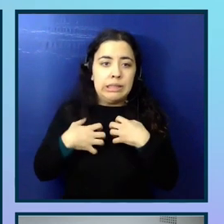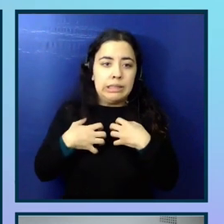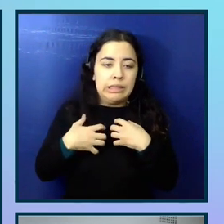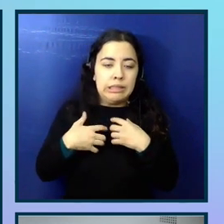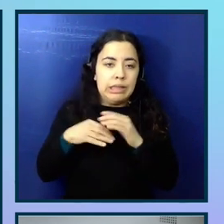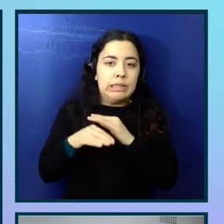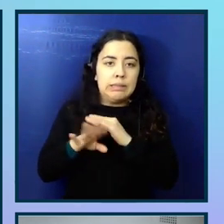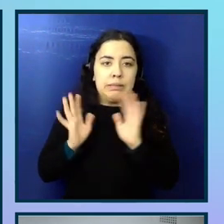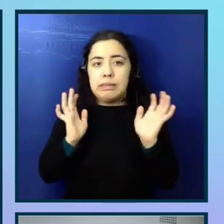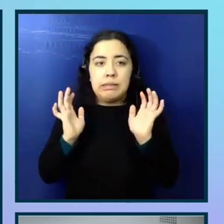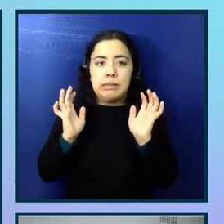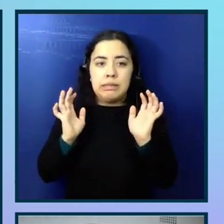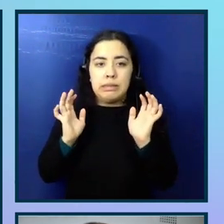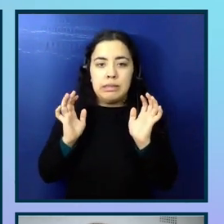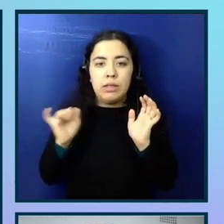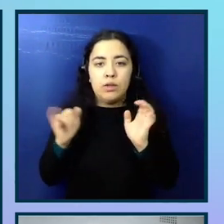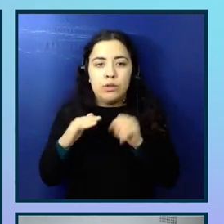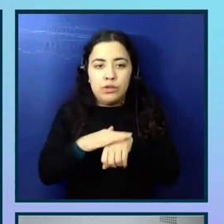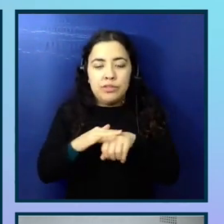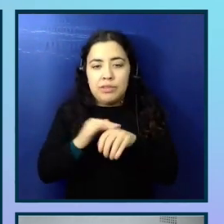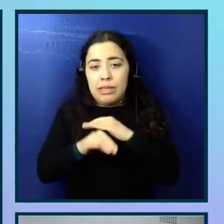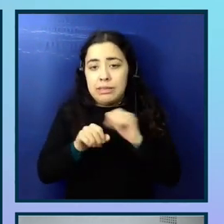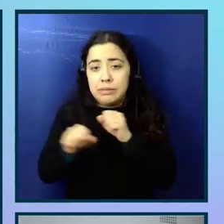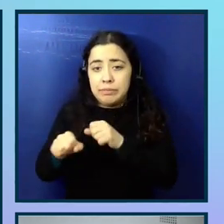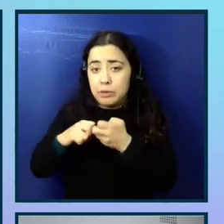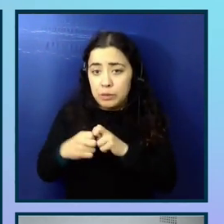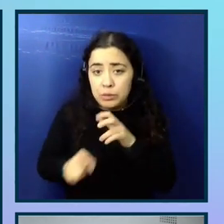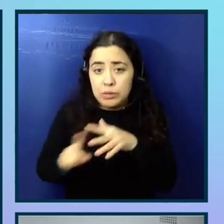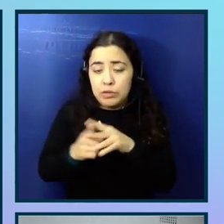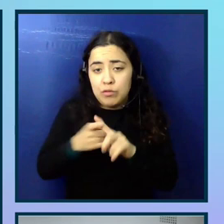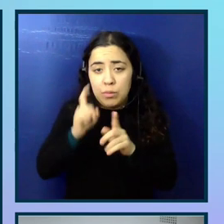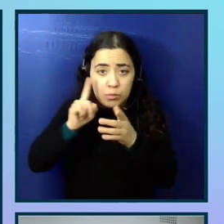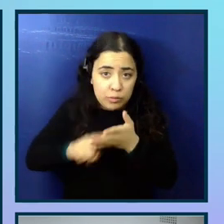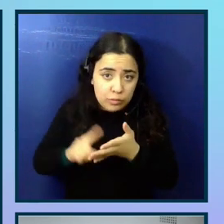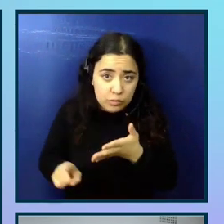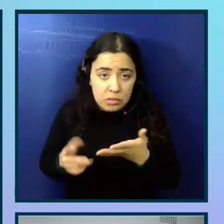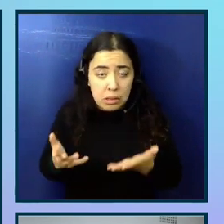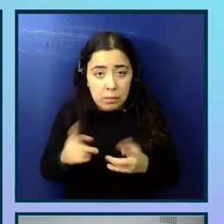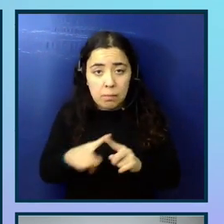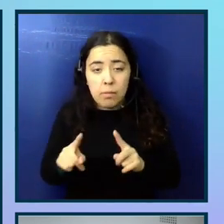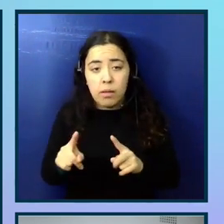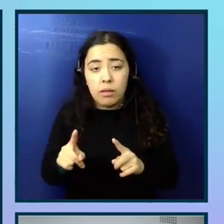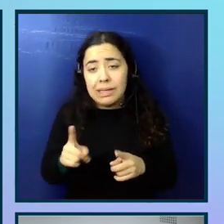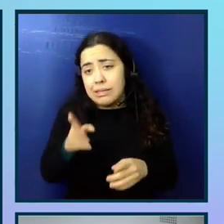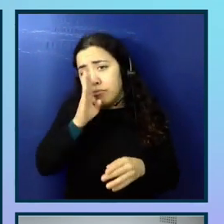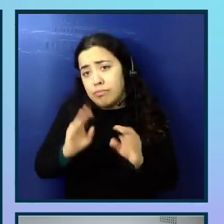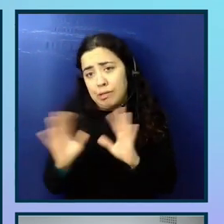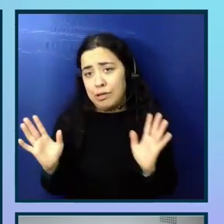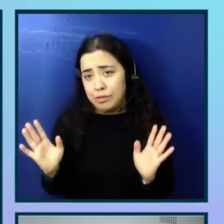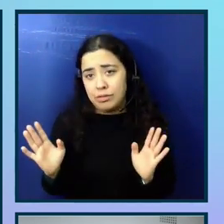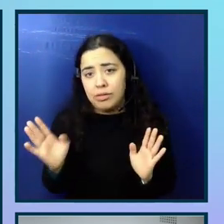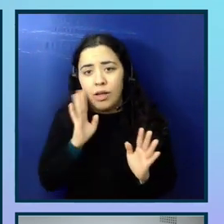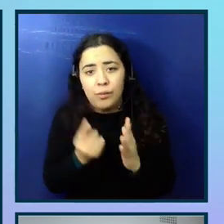and also surfacing accessibility issues from the research. But it actually is very straightforward and I'm going to go